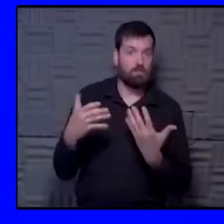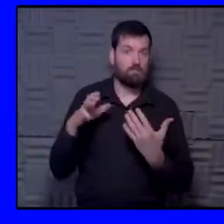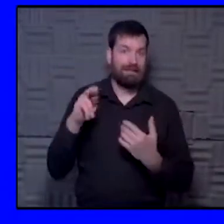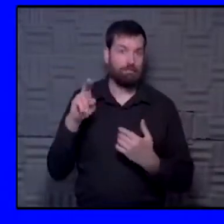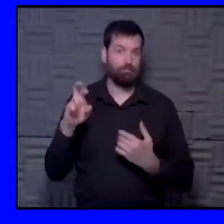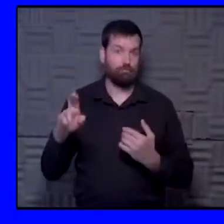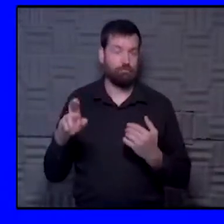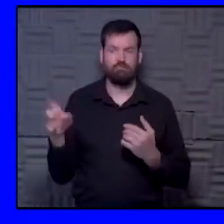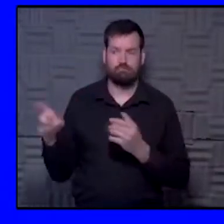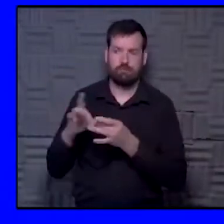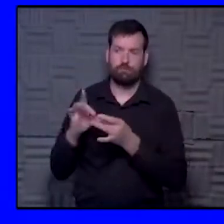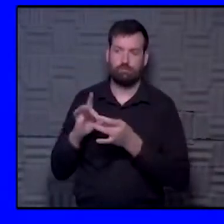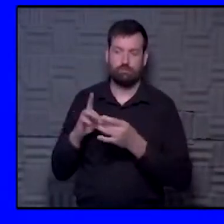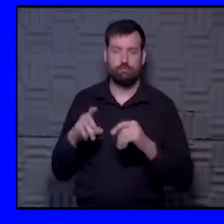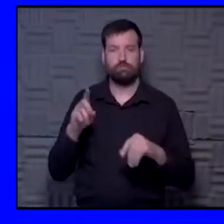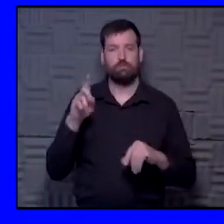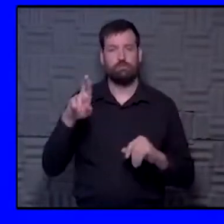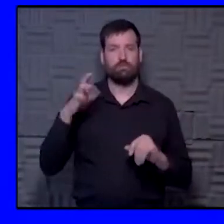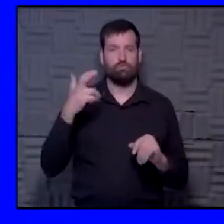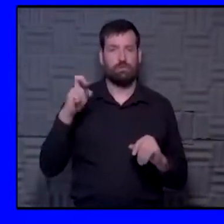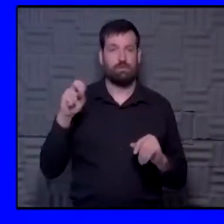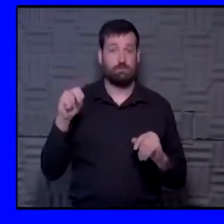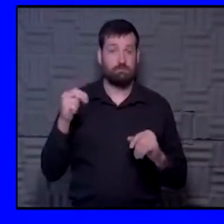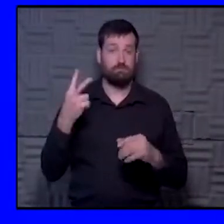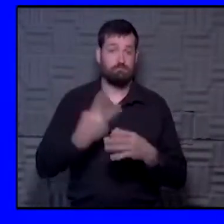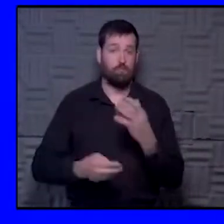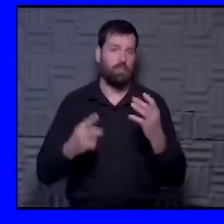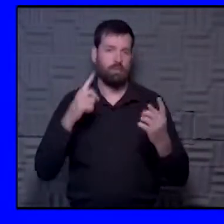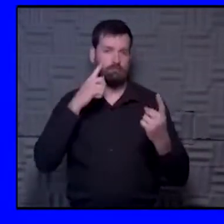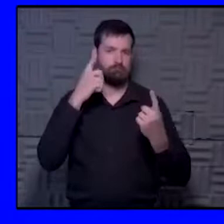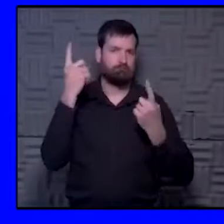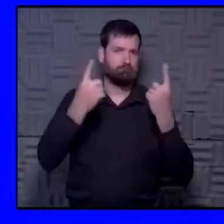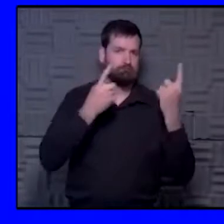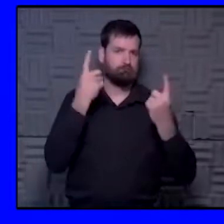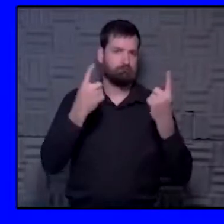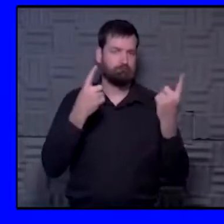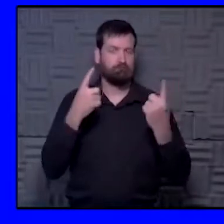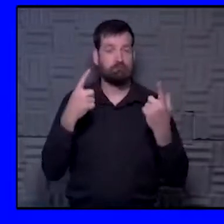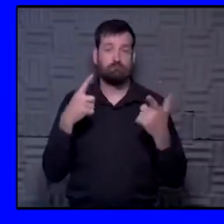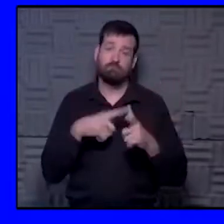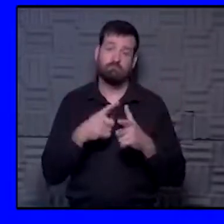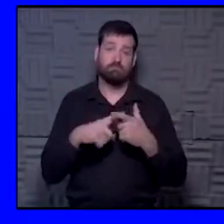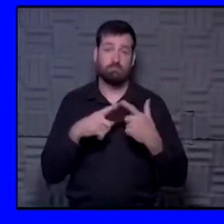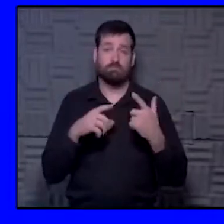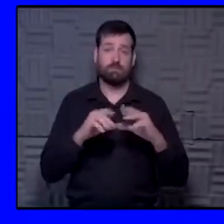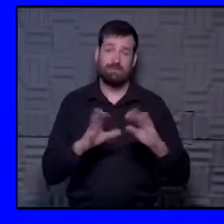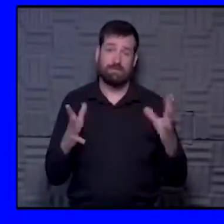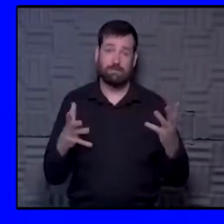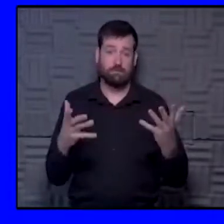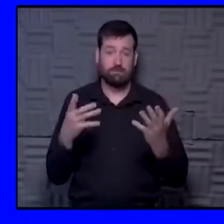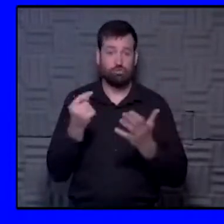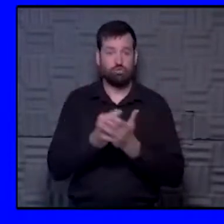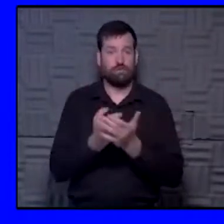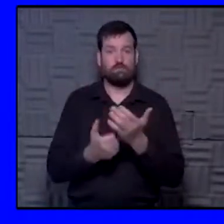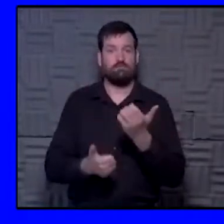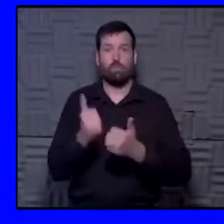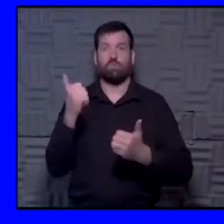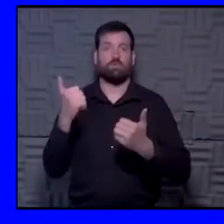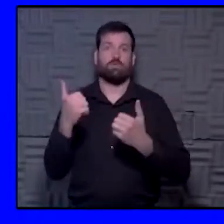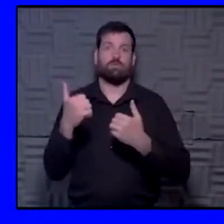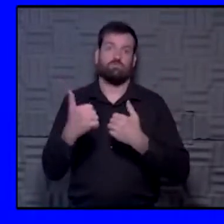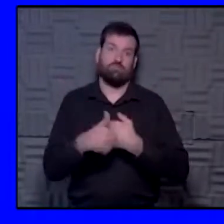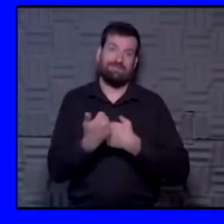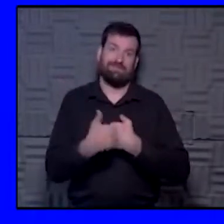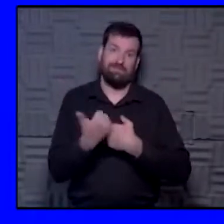So you probably have to take both of those things into consideration and obviously treat that one that is more